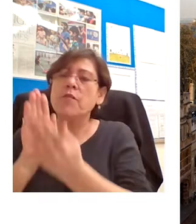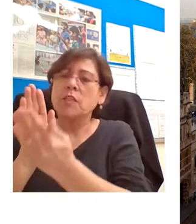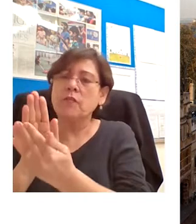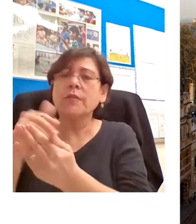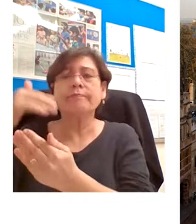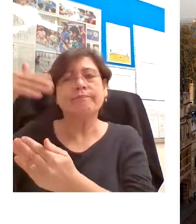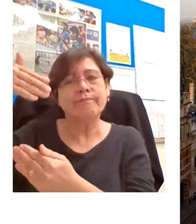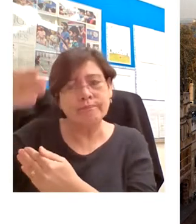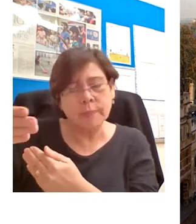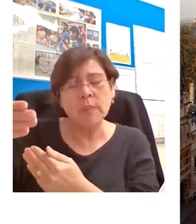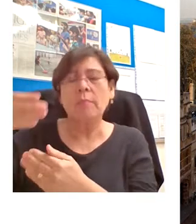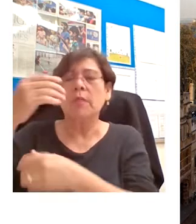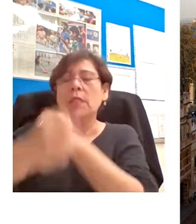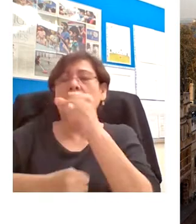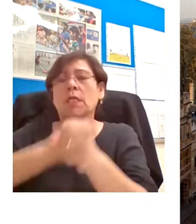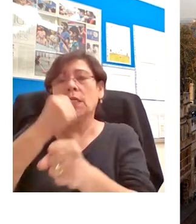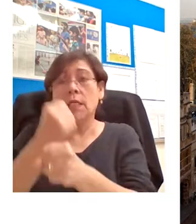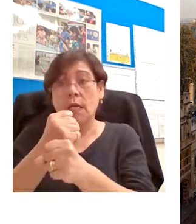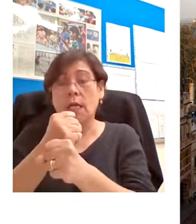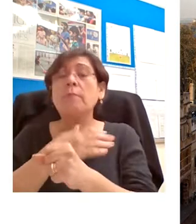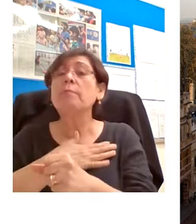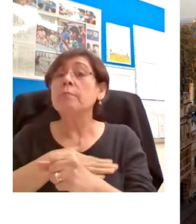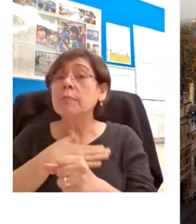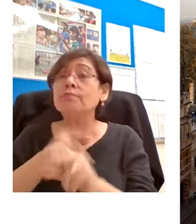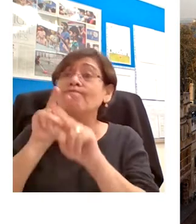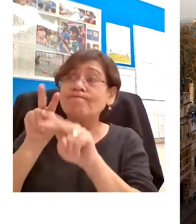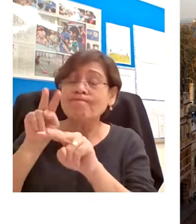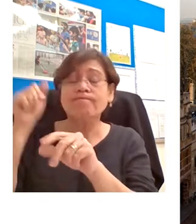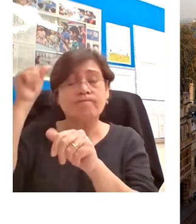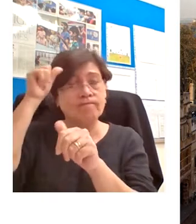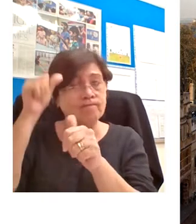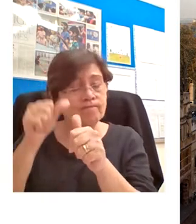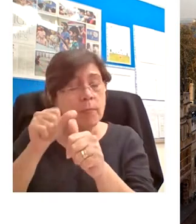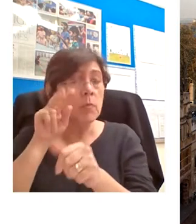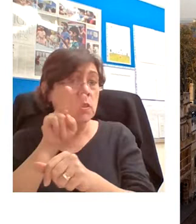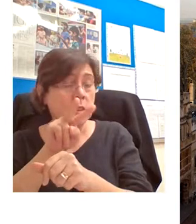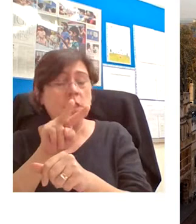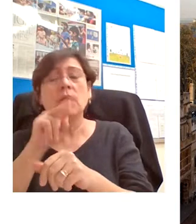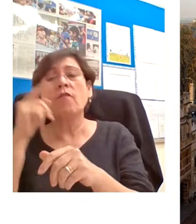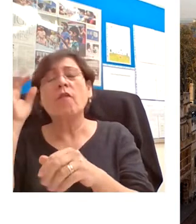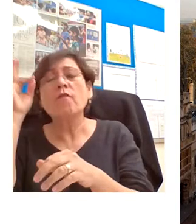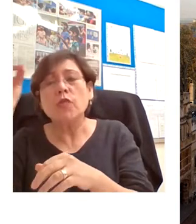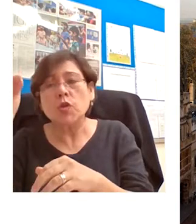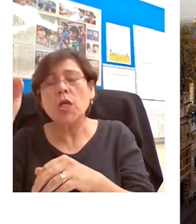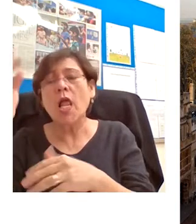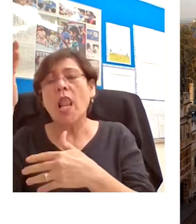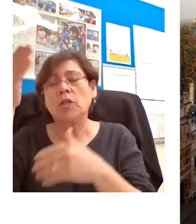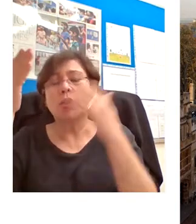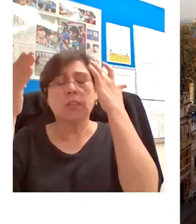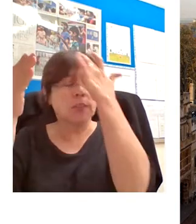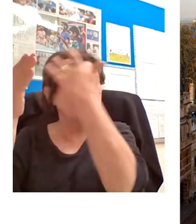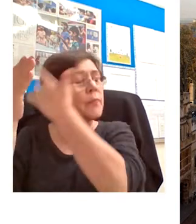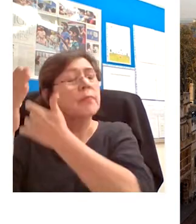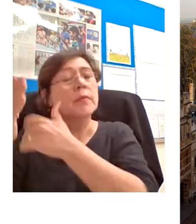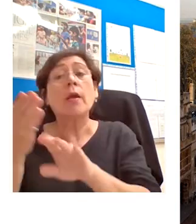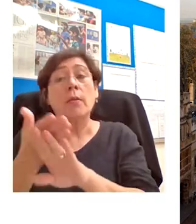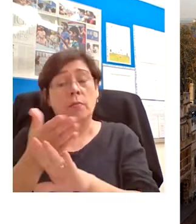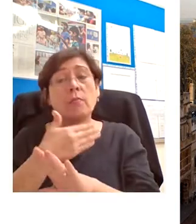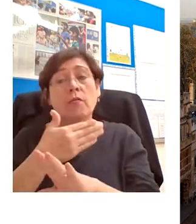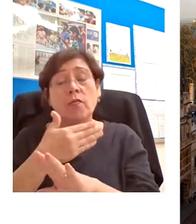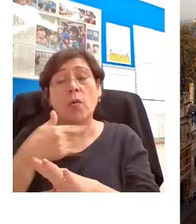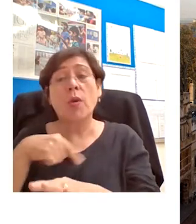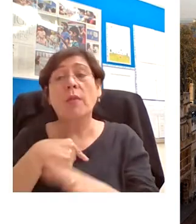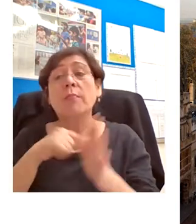in the year. So please keep a lookout for information about future lectures. Now, before we begin, in true webinar spirit,